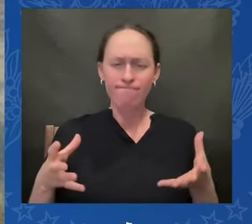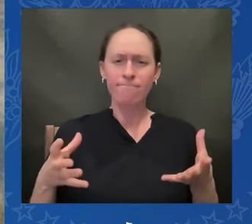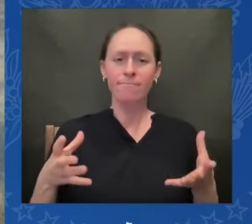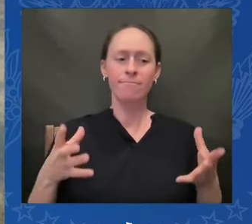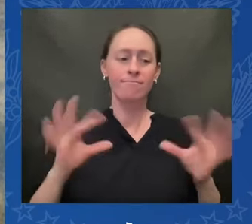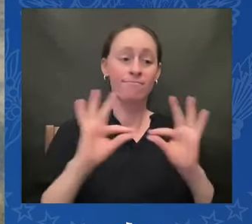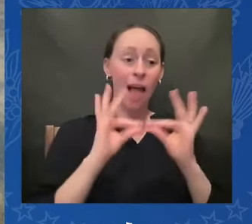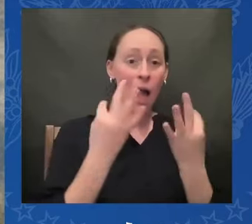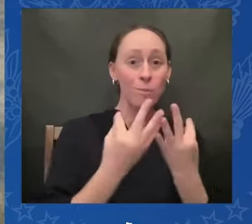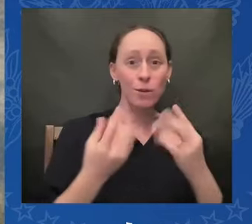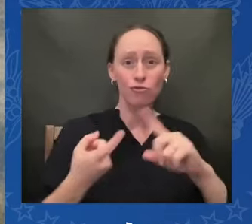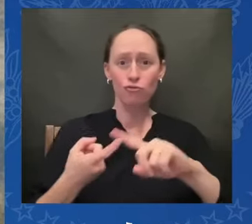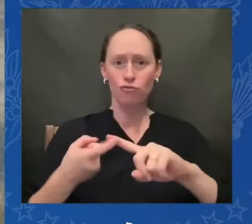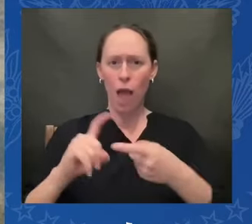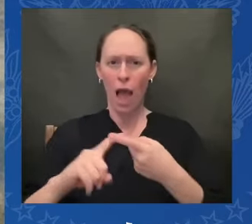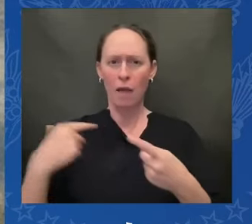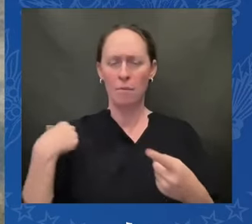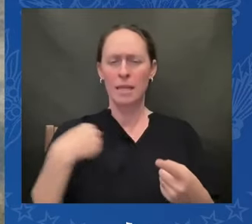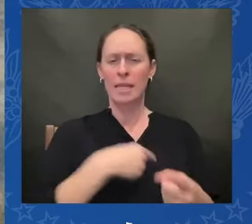government failed